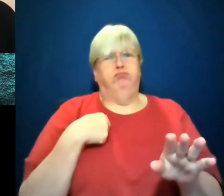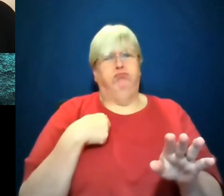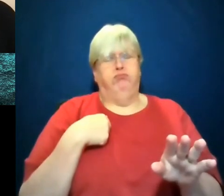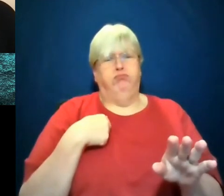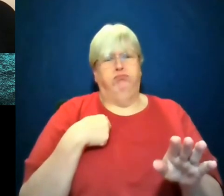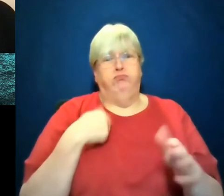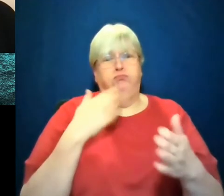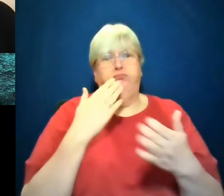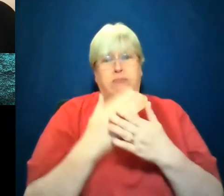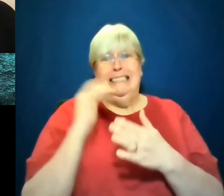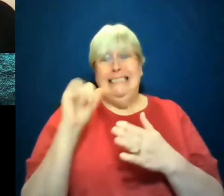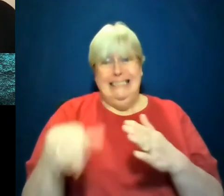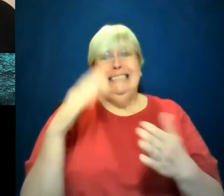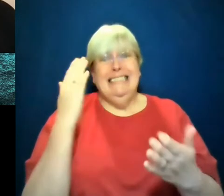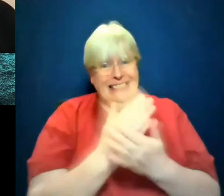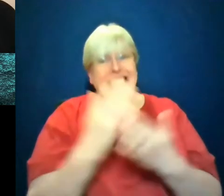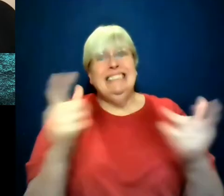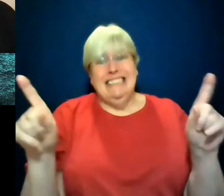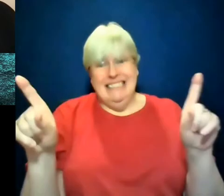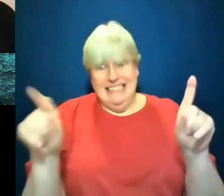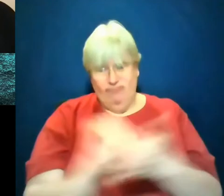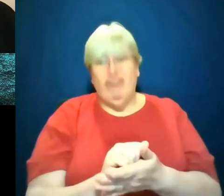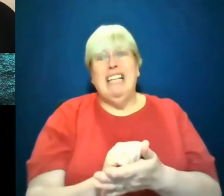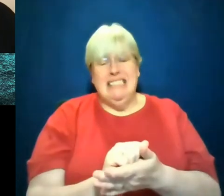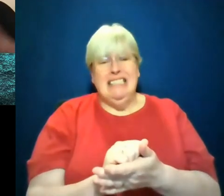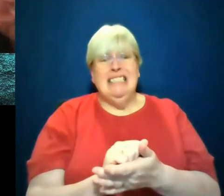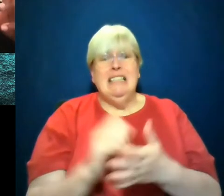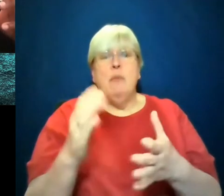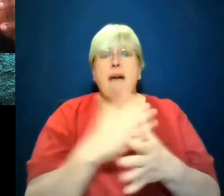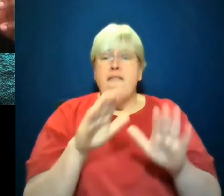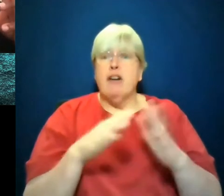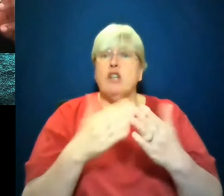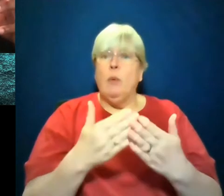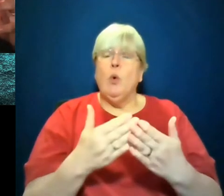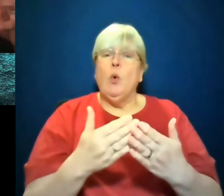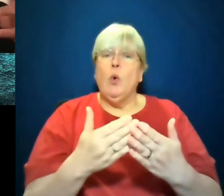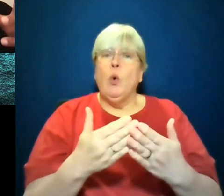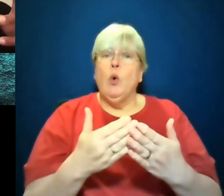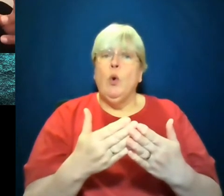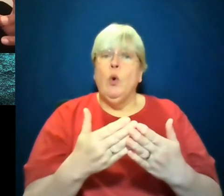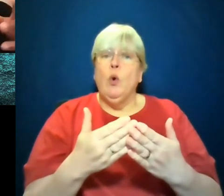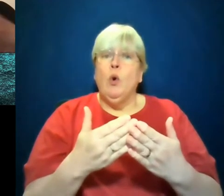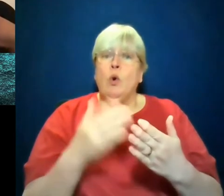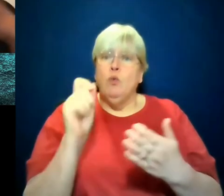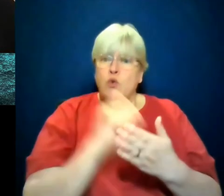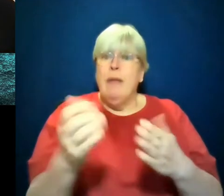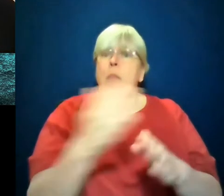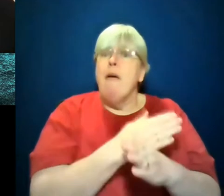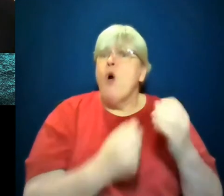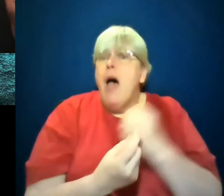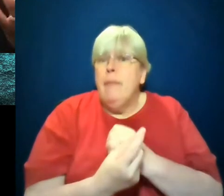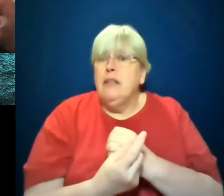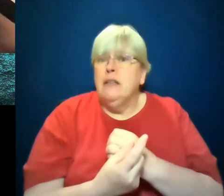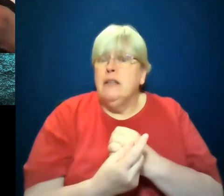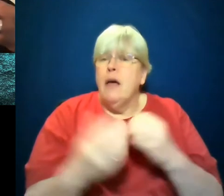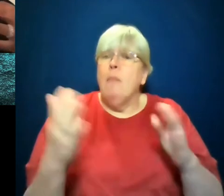is. And so that first book was written before it happened, before he was